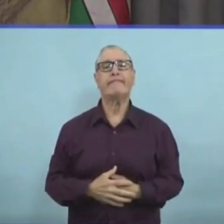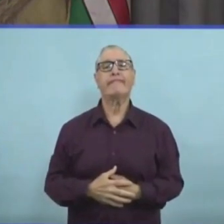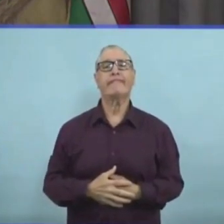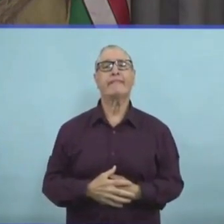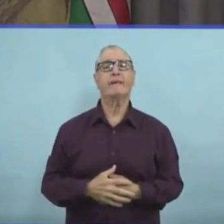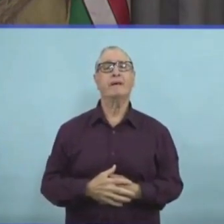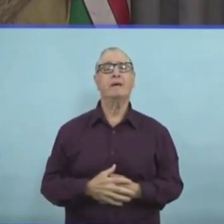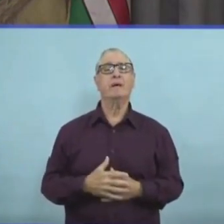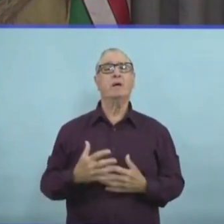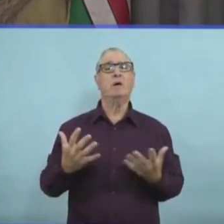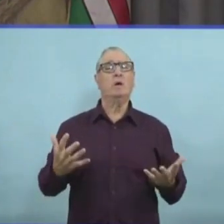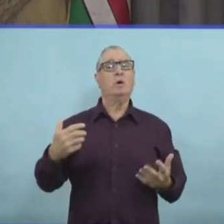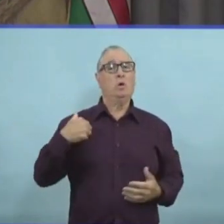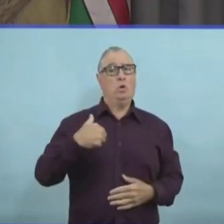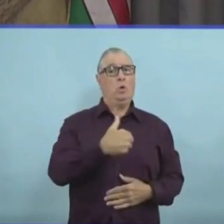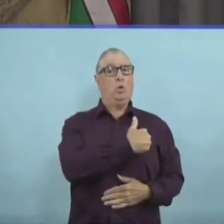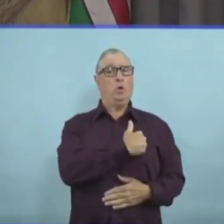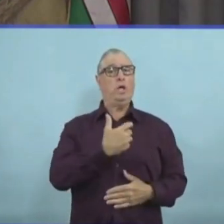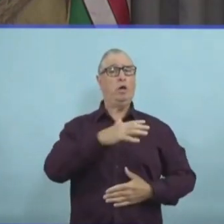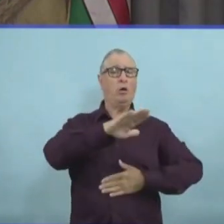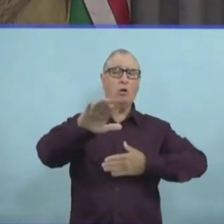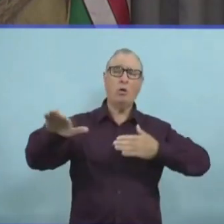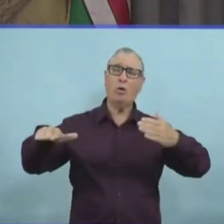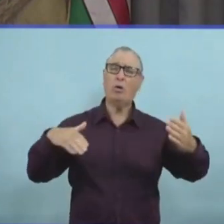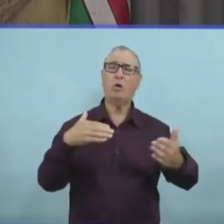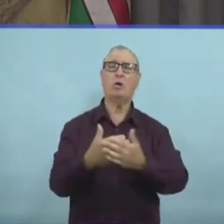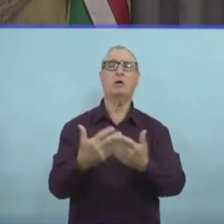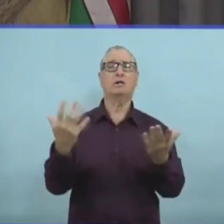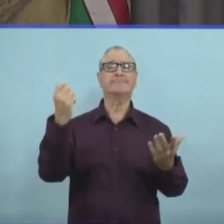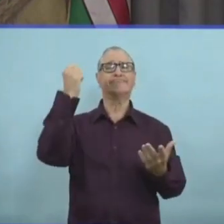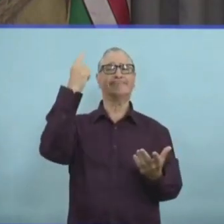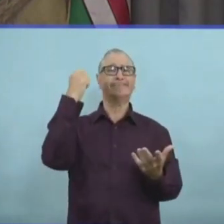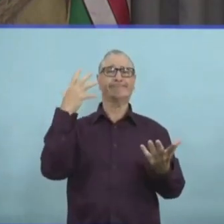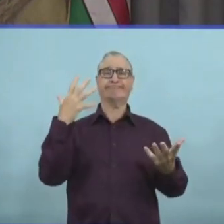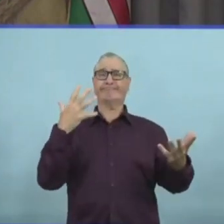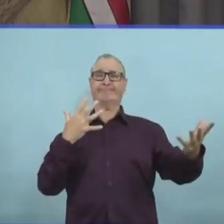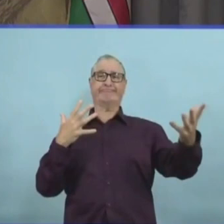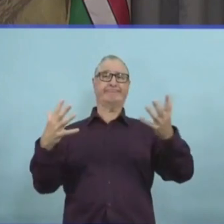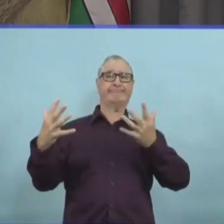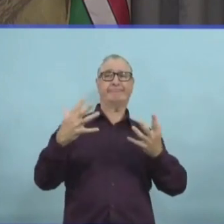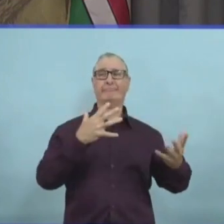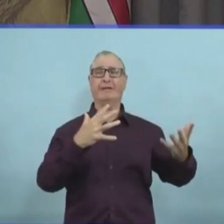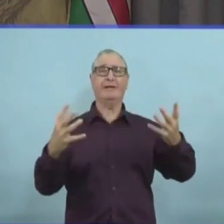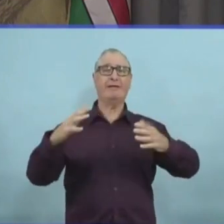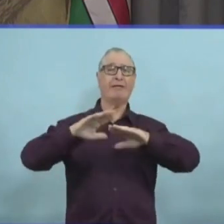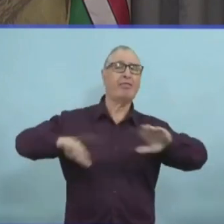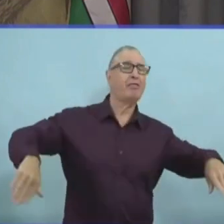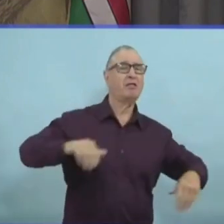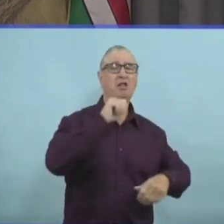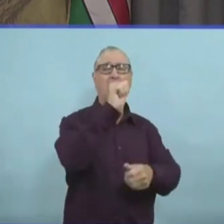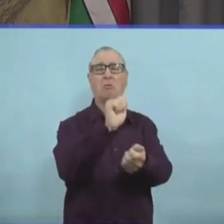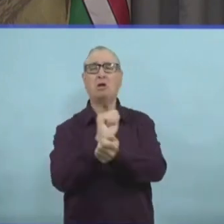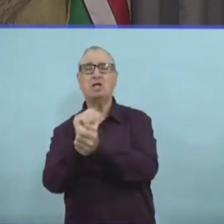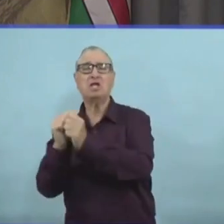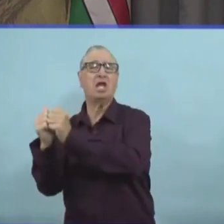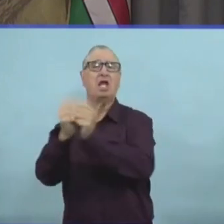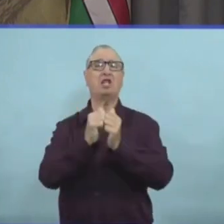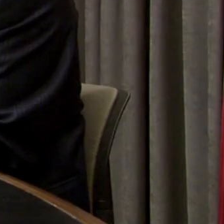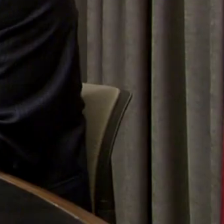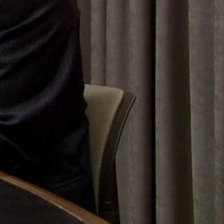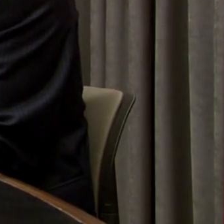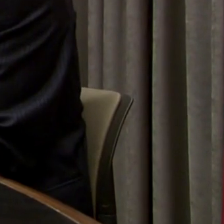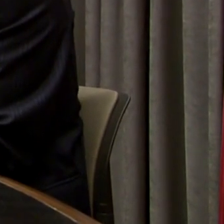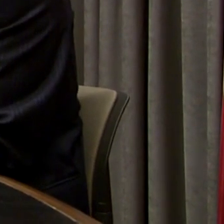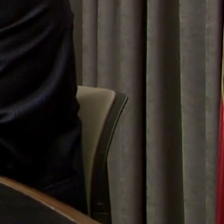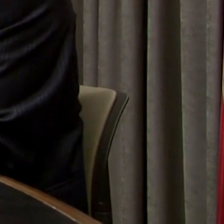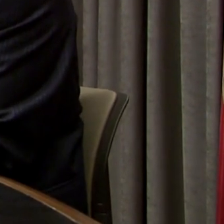In July, Pallister said colonists didn't come here to destroy but to build and defended those comments in the days afterwards. Indigenous